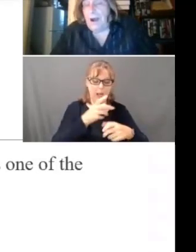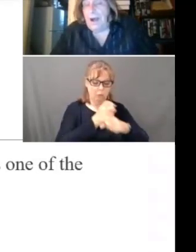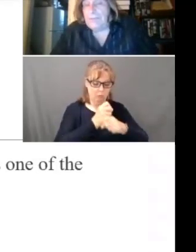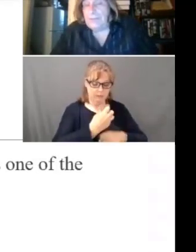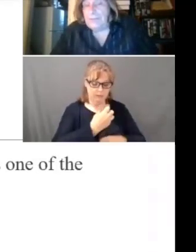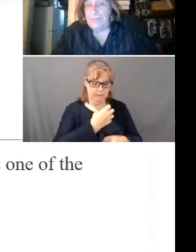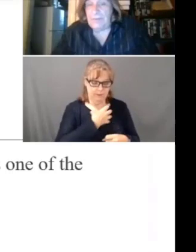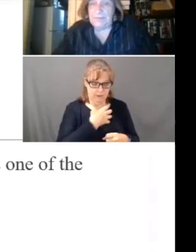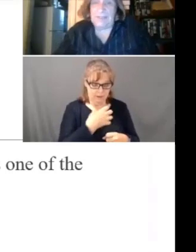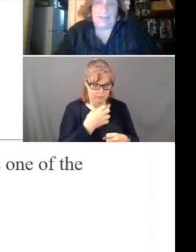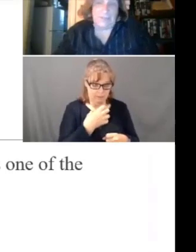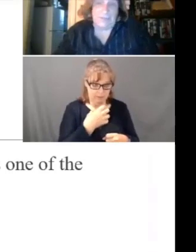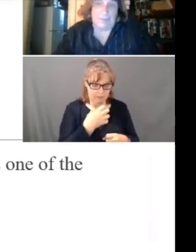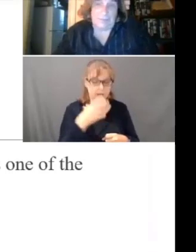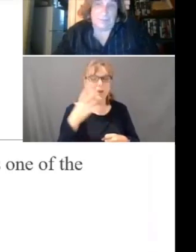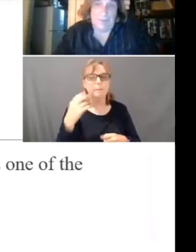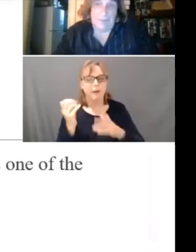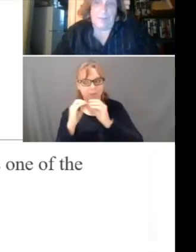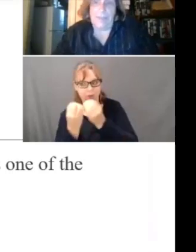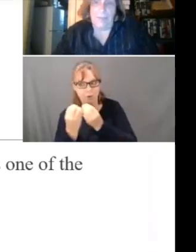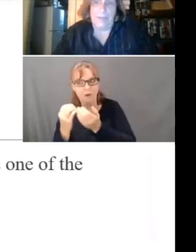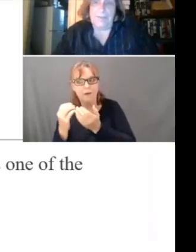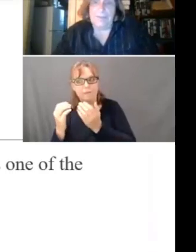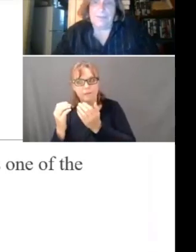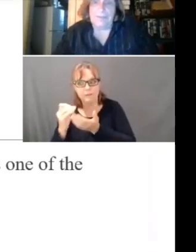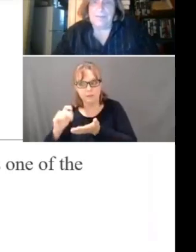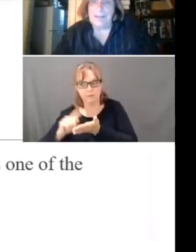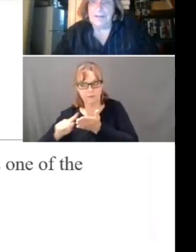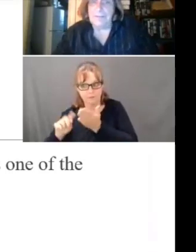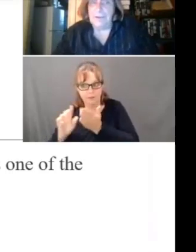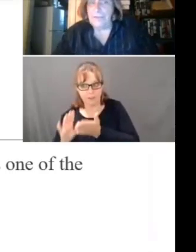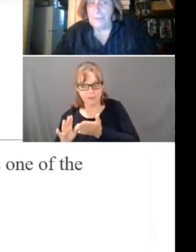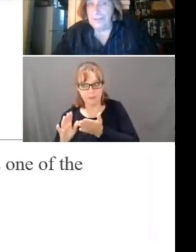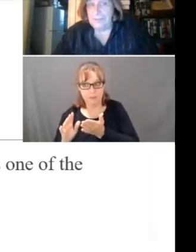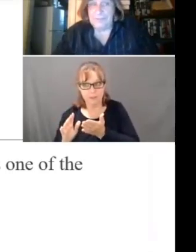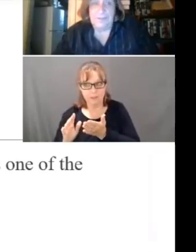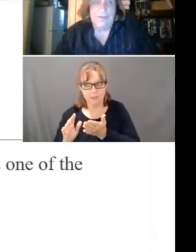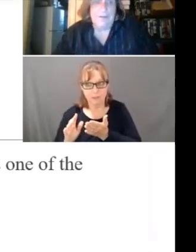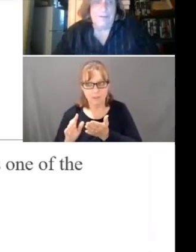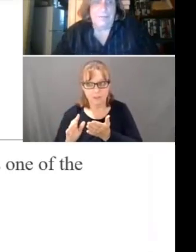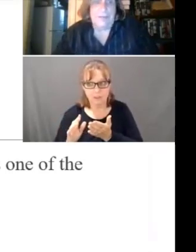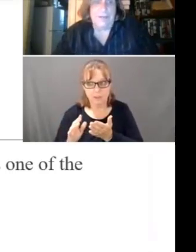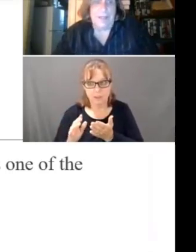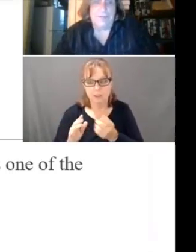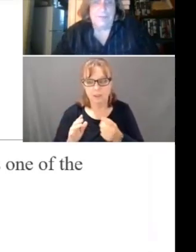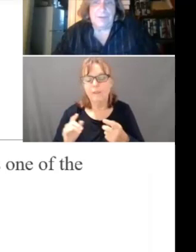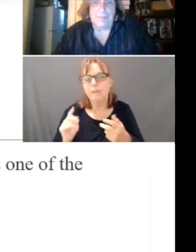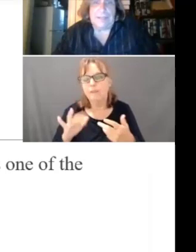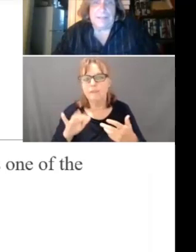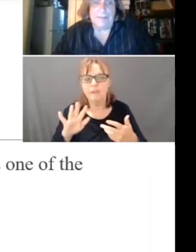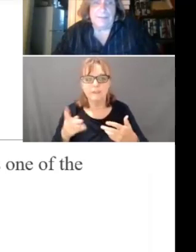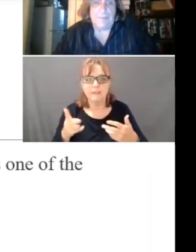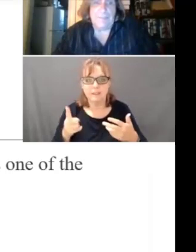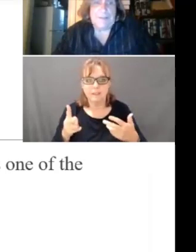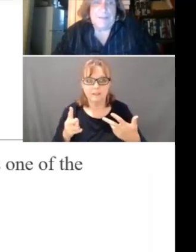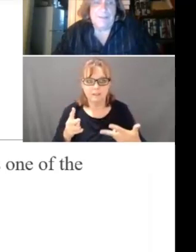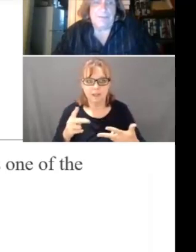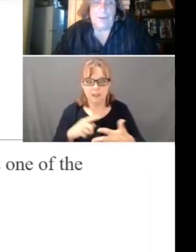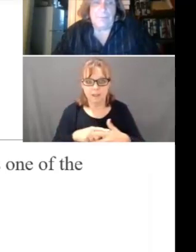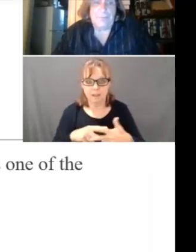by the Office of Investigations. And by the way, this is the second of our threes, the three types of complaints.